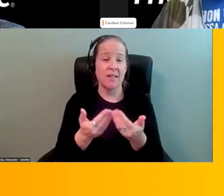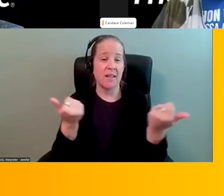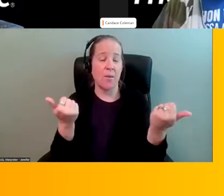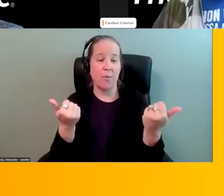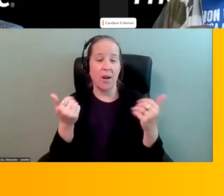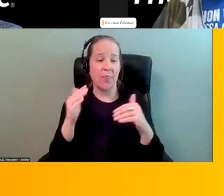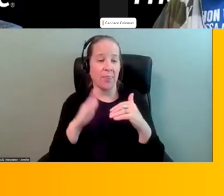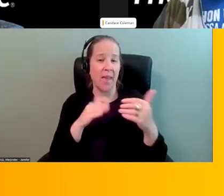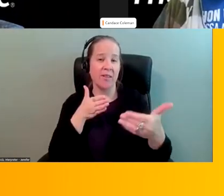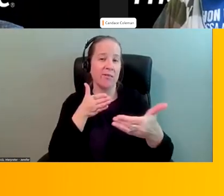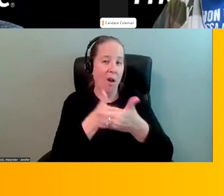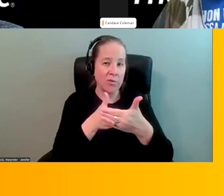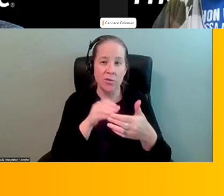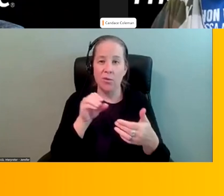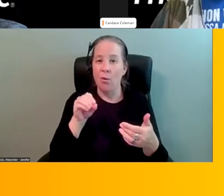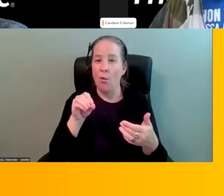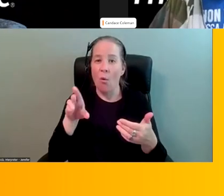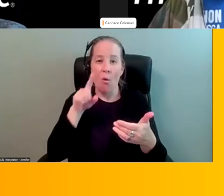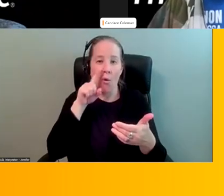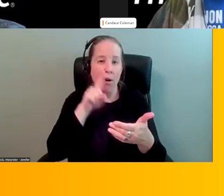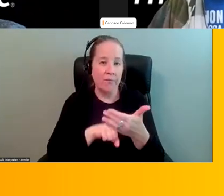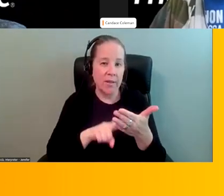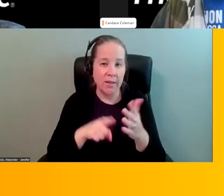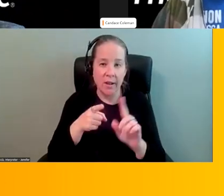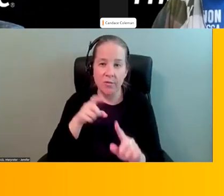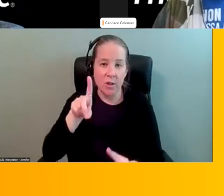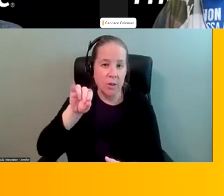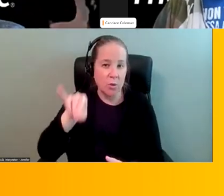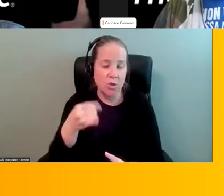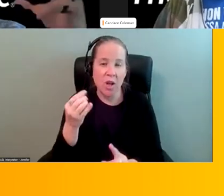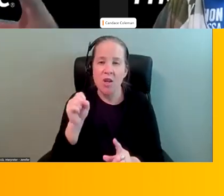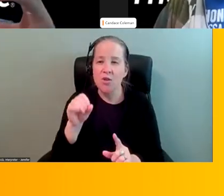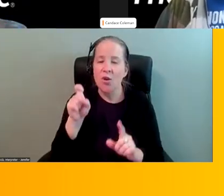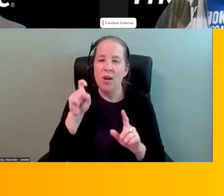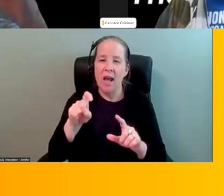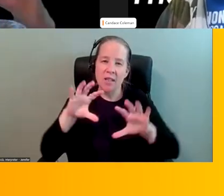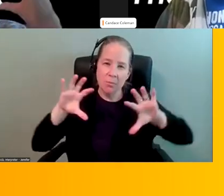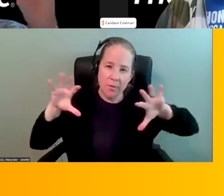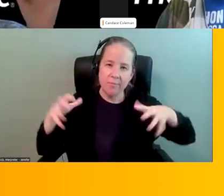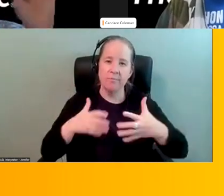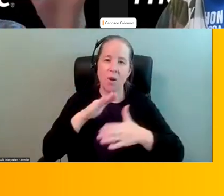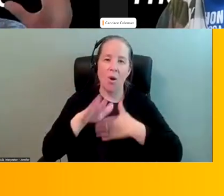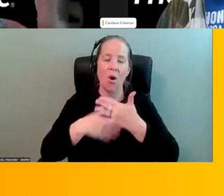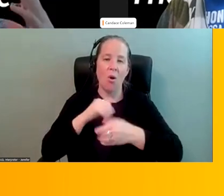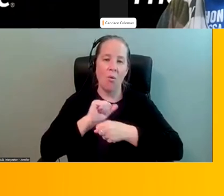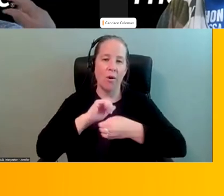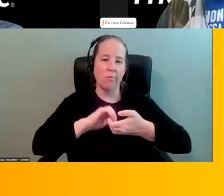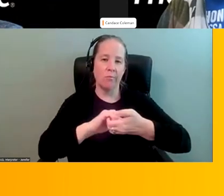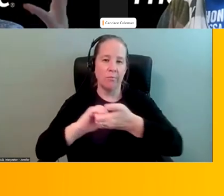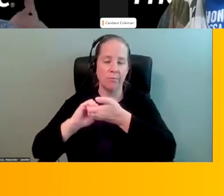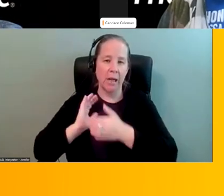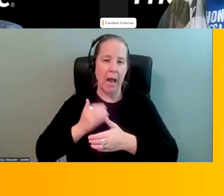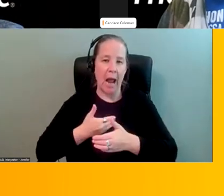a lawsuit or doj bringing an investigation so i think it's sort of it has to be all of us working in our own in our own ways